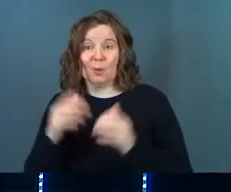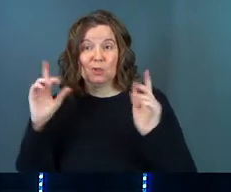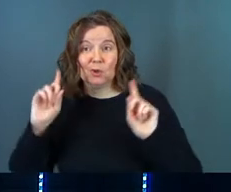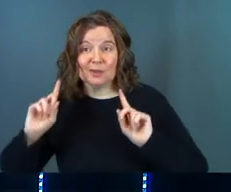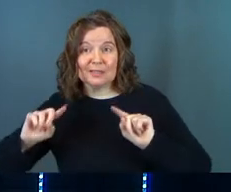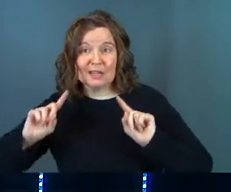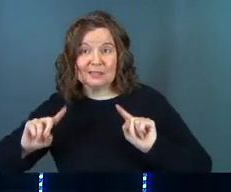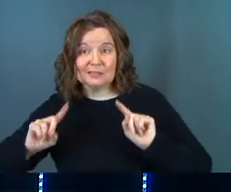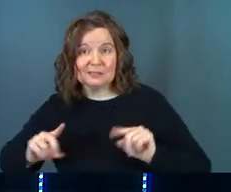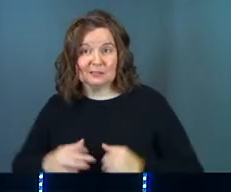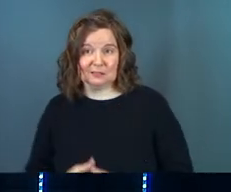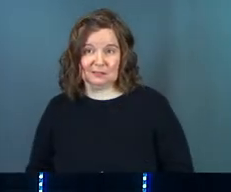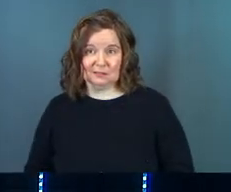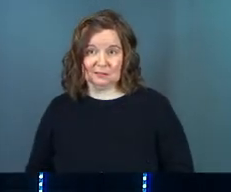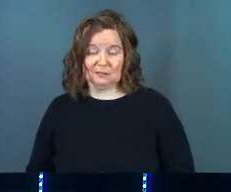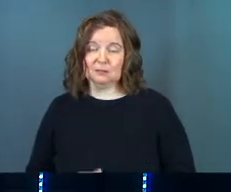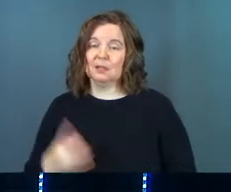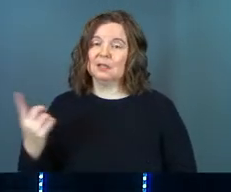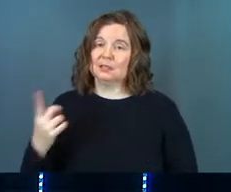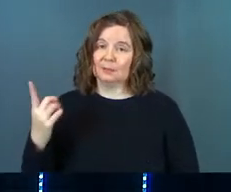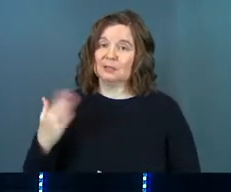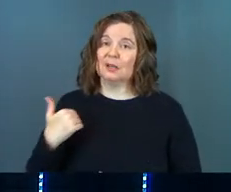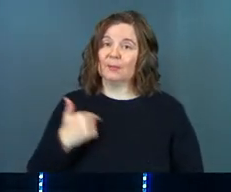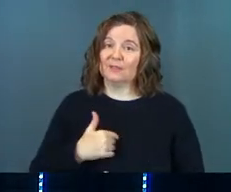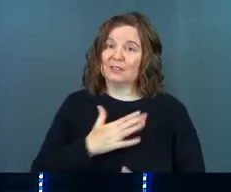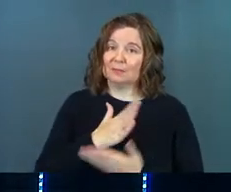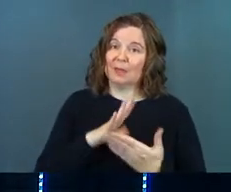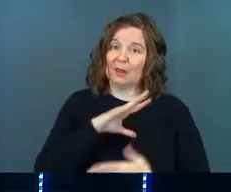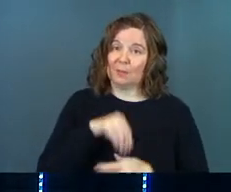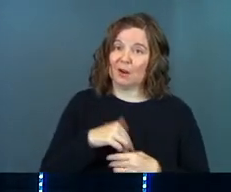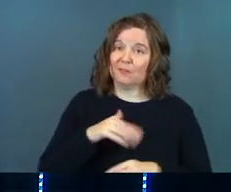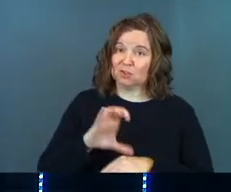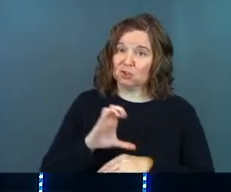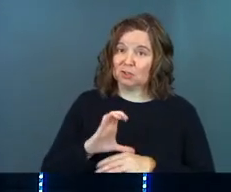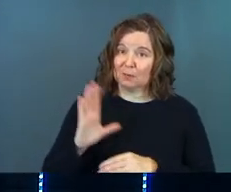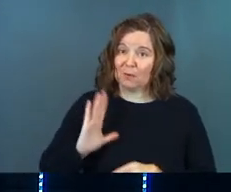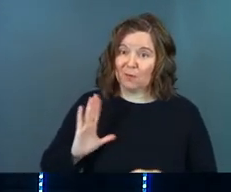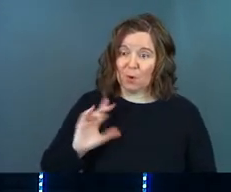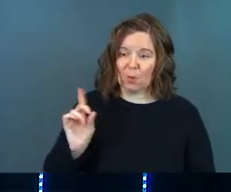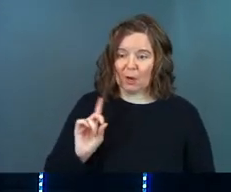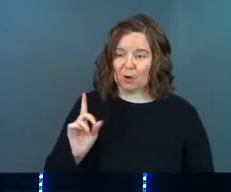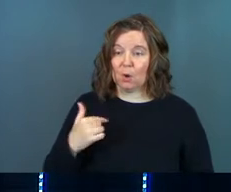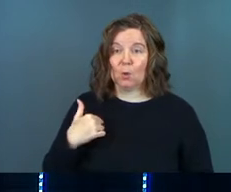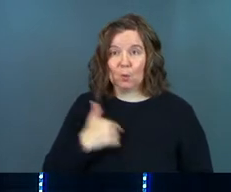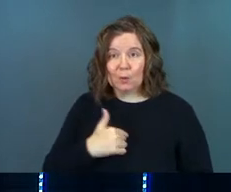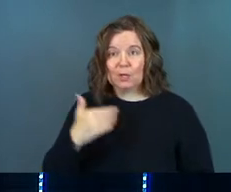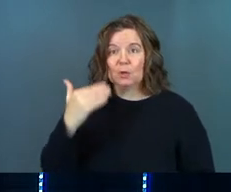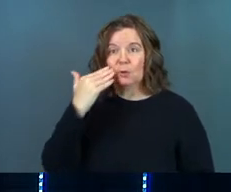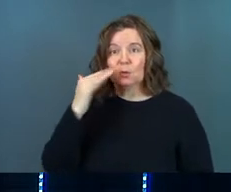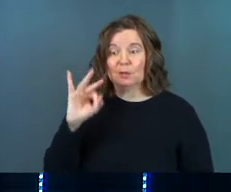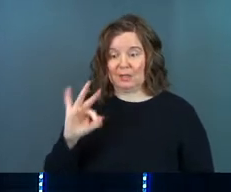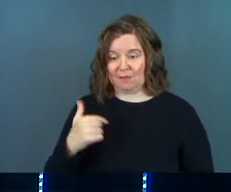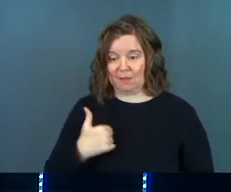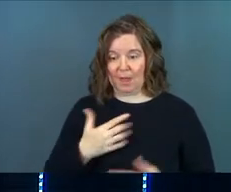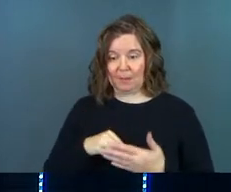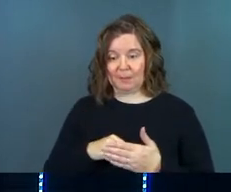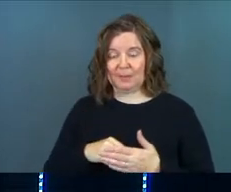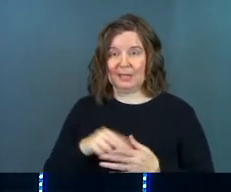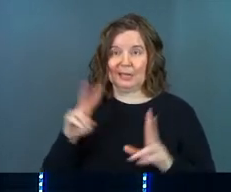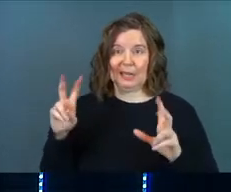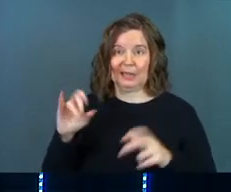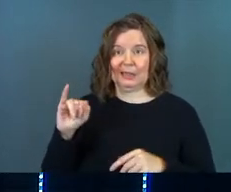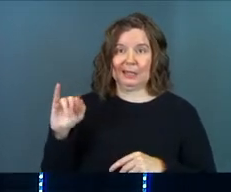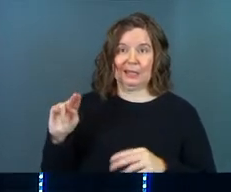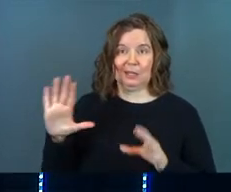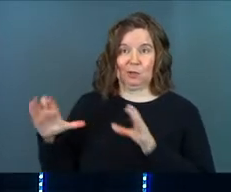attendance. And sometimes, and some of us have been part of, part of churches before where we knew that if I'm going to be in the in